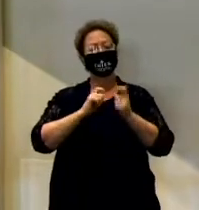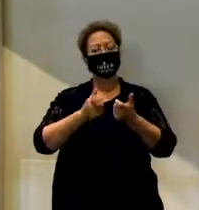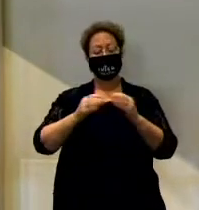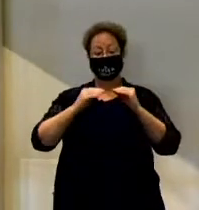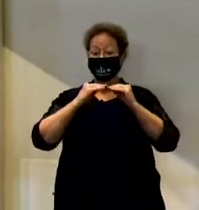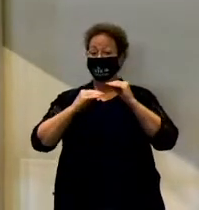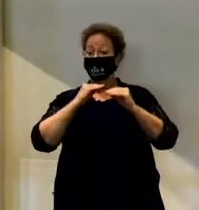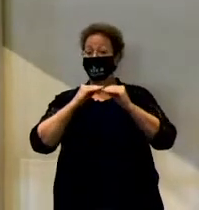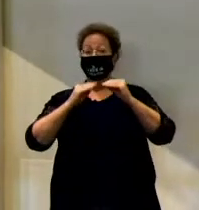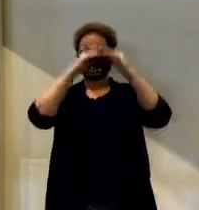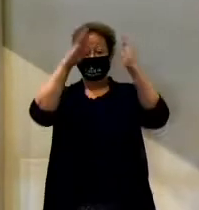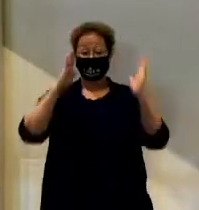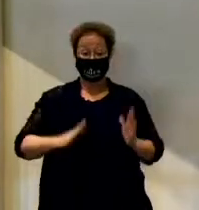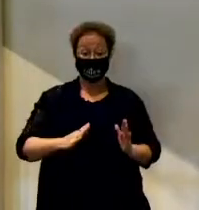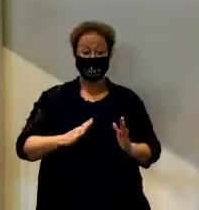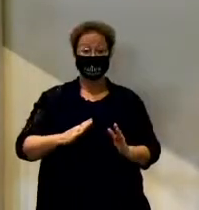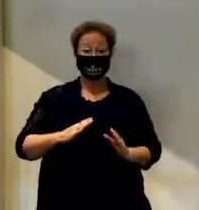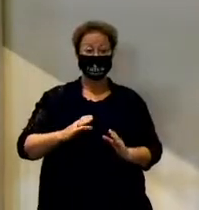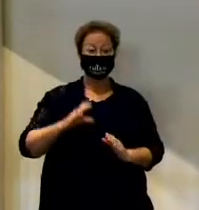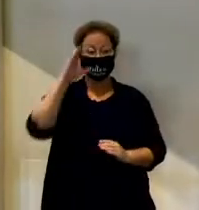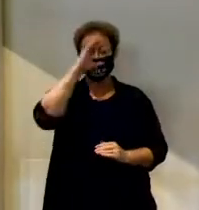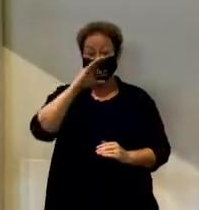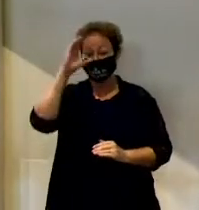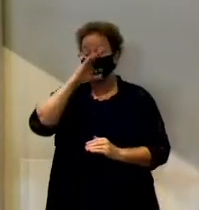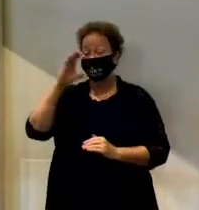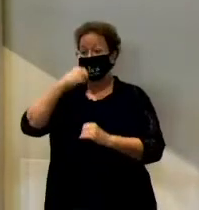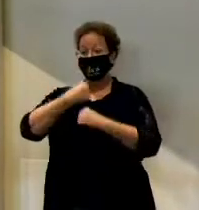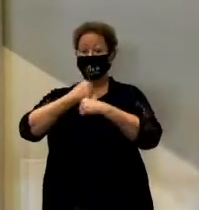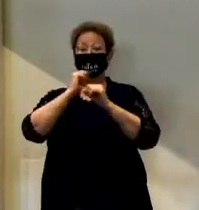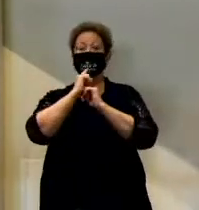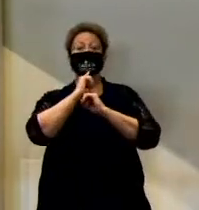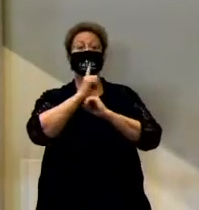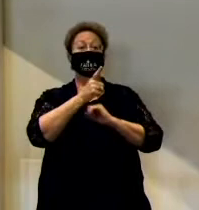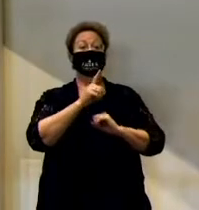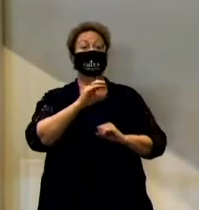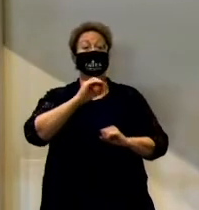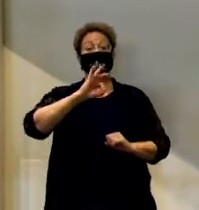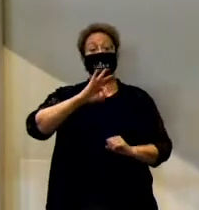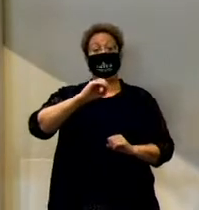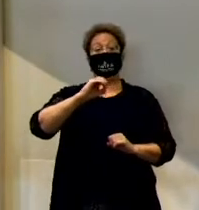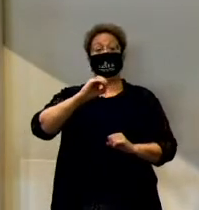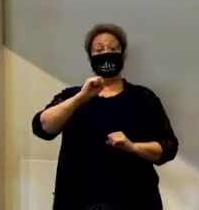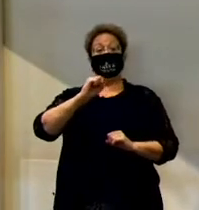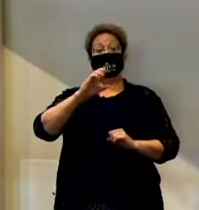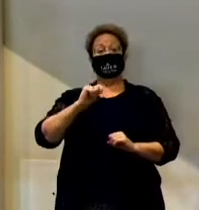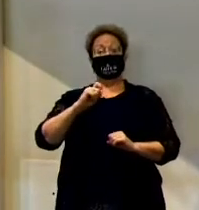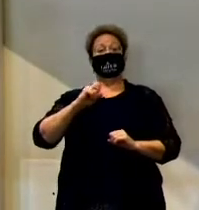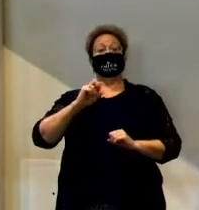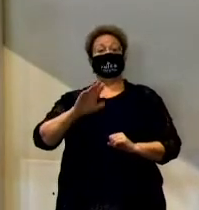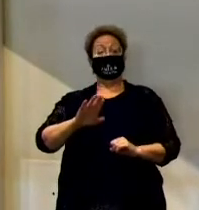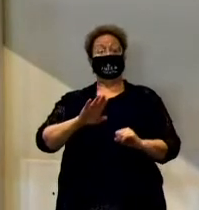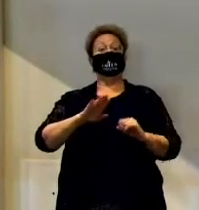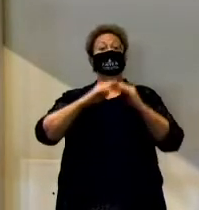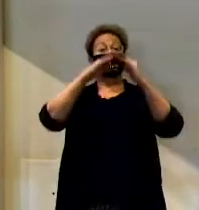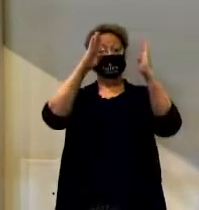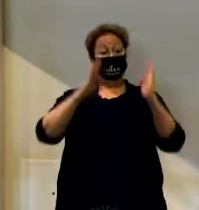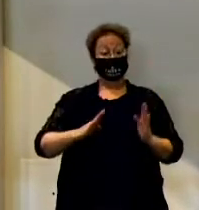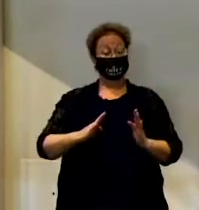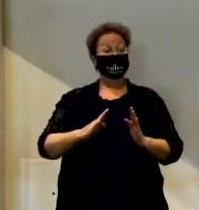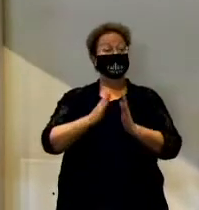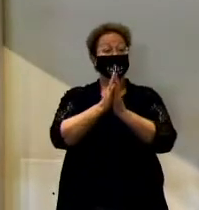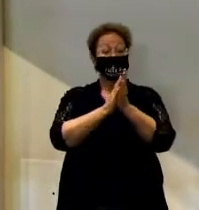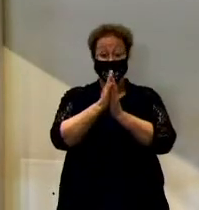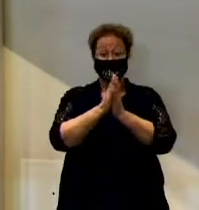house inspected. Everything was in place so that we could become a foster home with the hope that we could eventually adopt some children